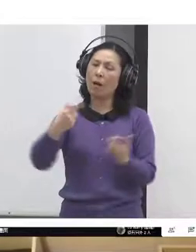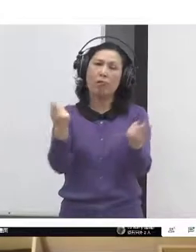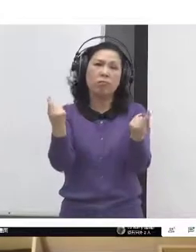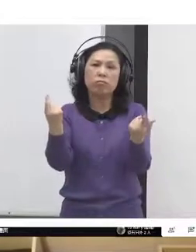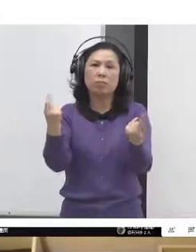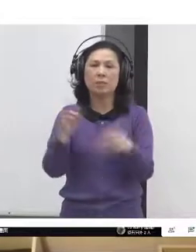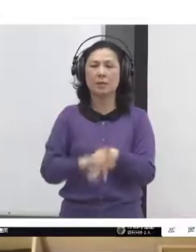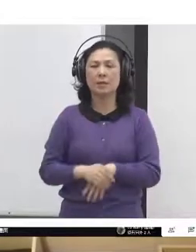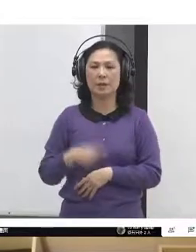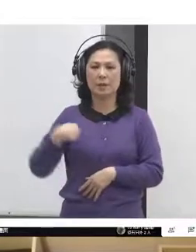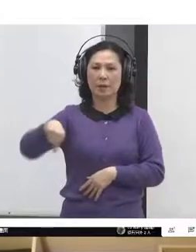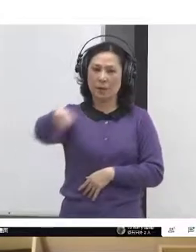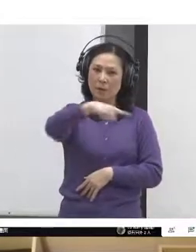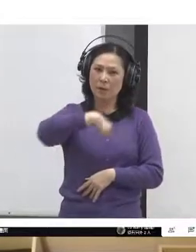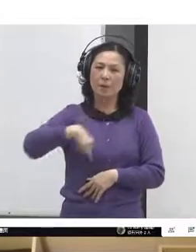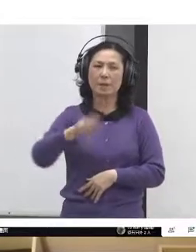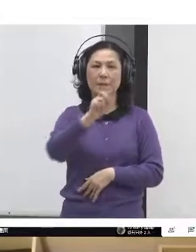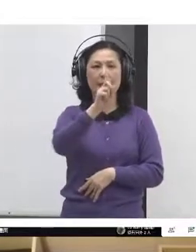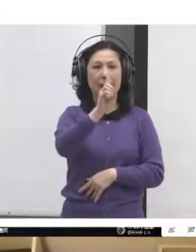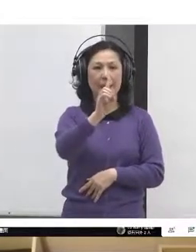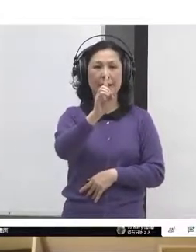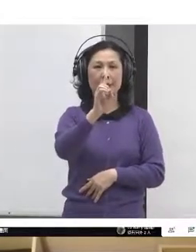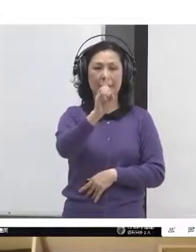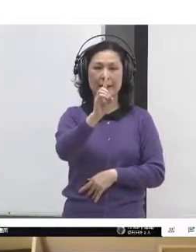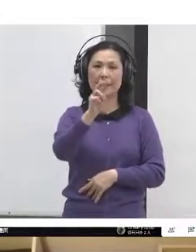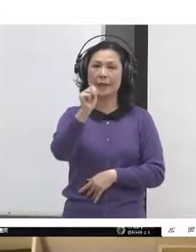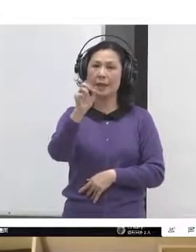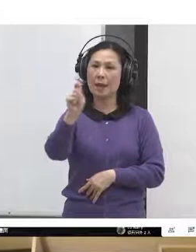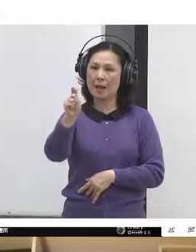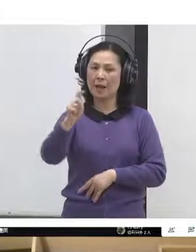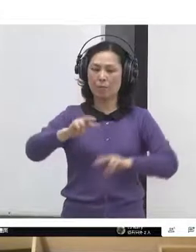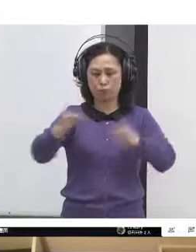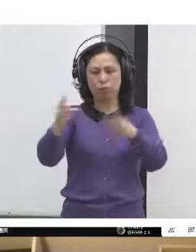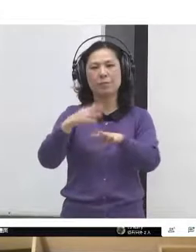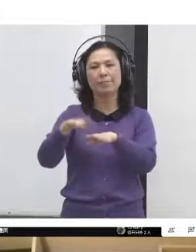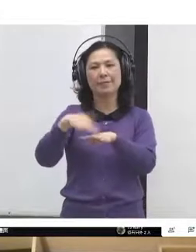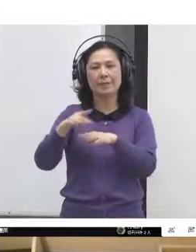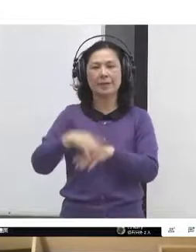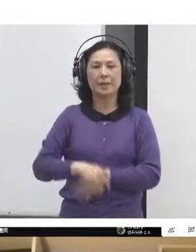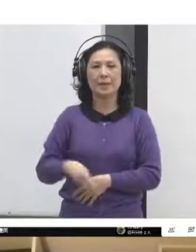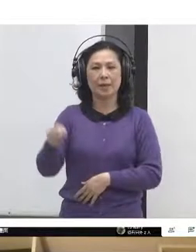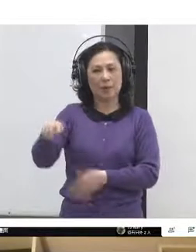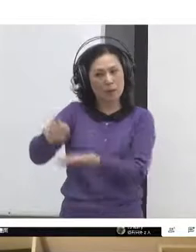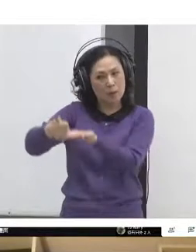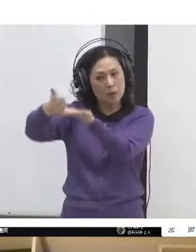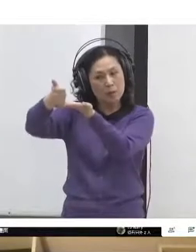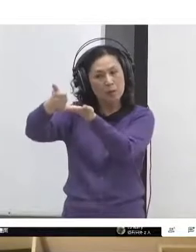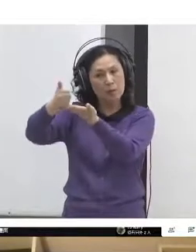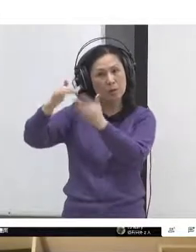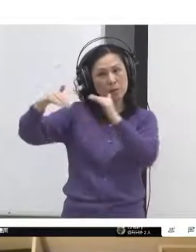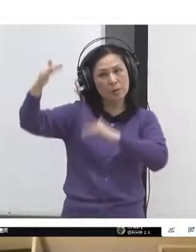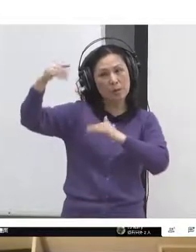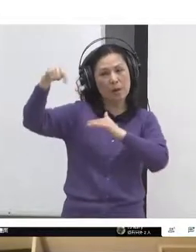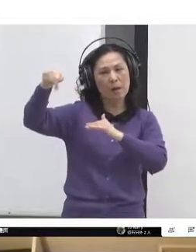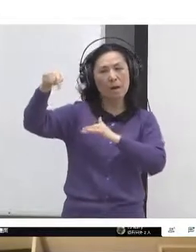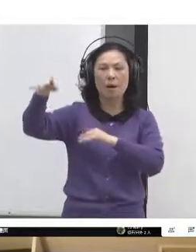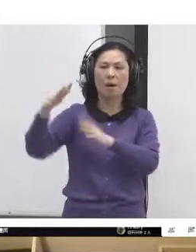'll start to expect a higher level of democratic decision making in the culture. Next slide, please.